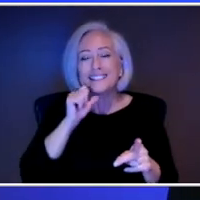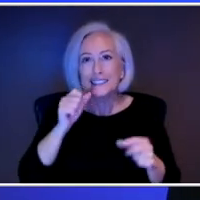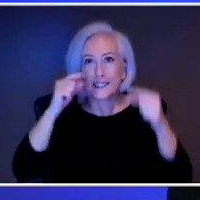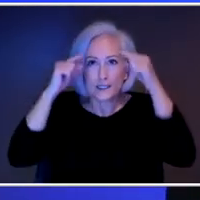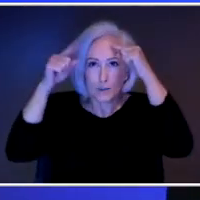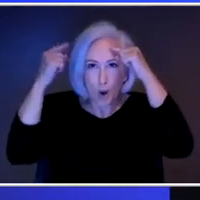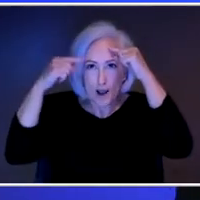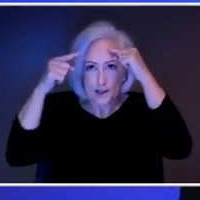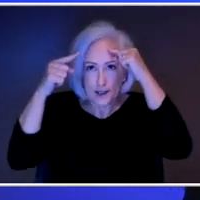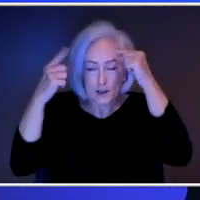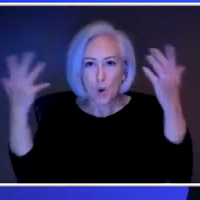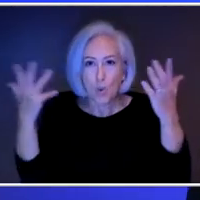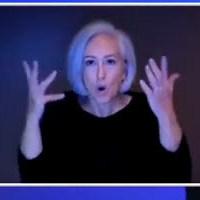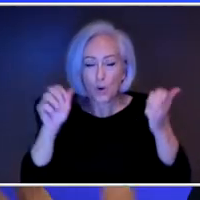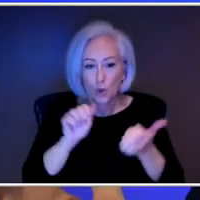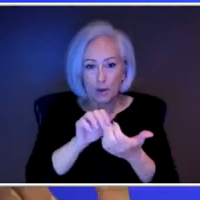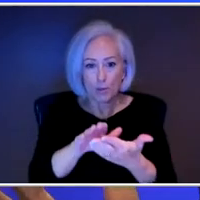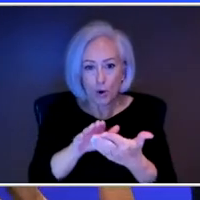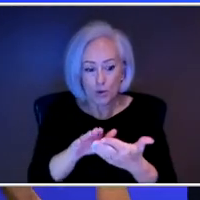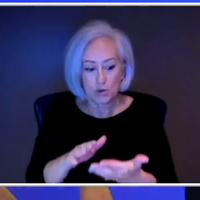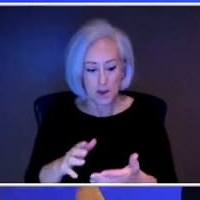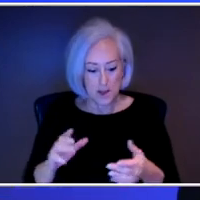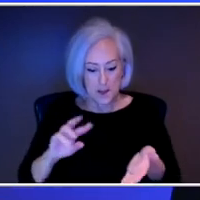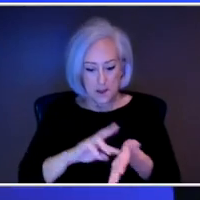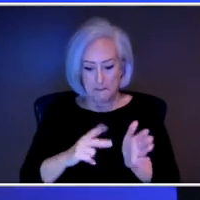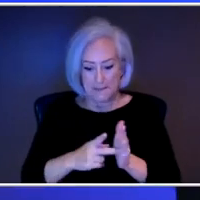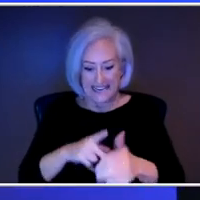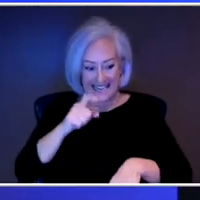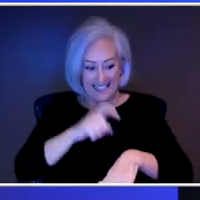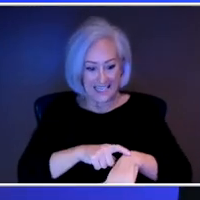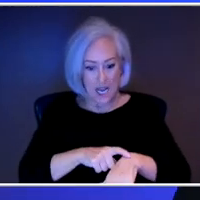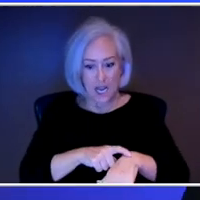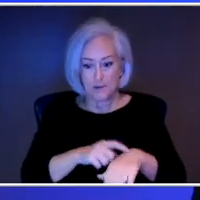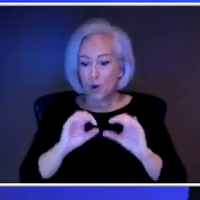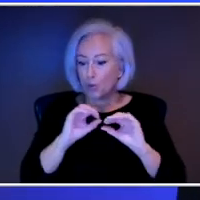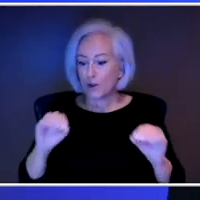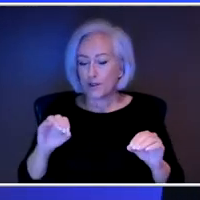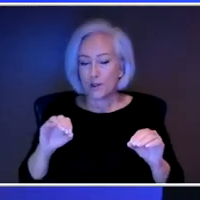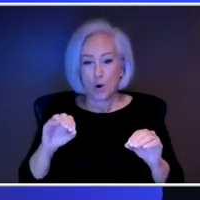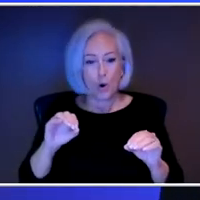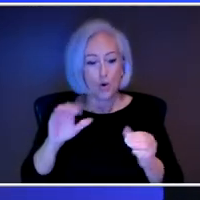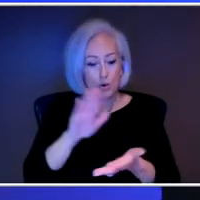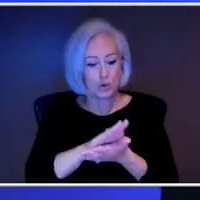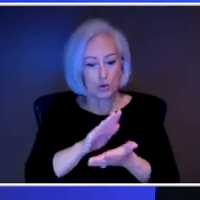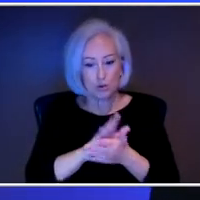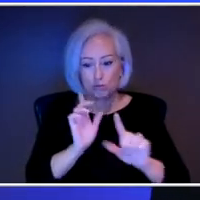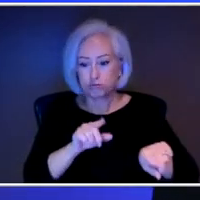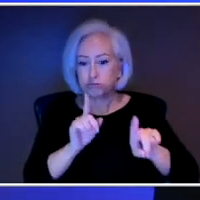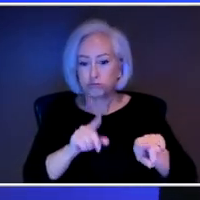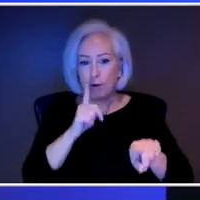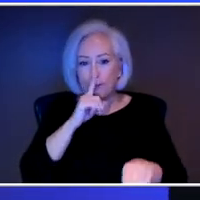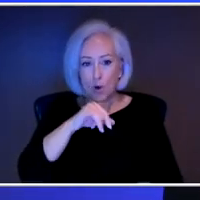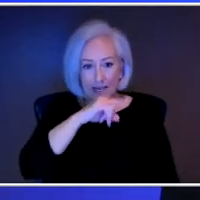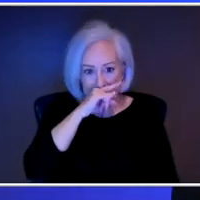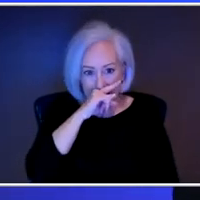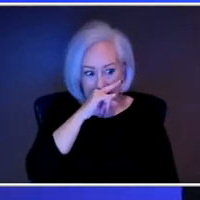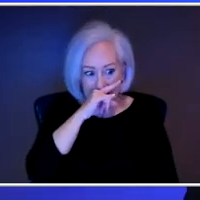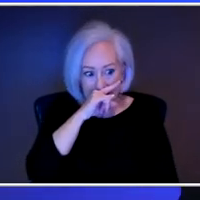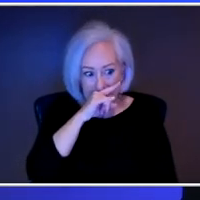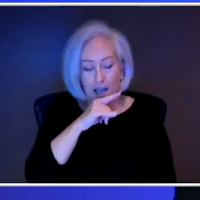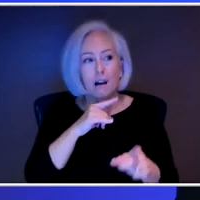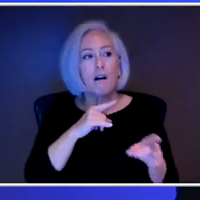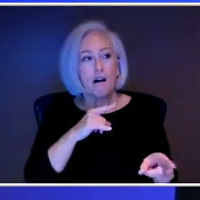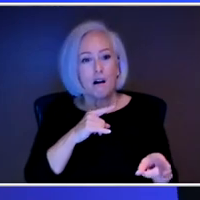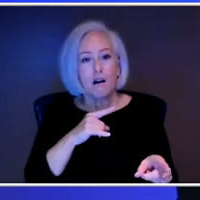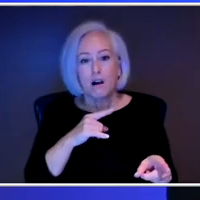gaps of kids being out of school, which I was certainly a proponent of at the time. But now we're seeing some of the impacts of that homeschool, that lack of